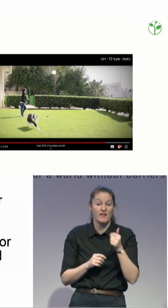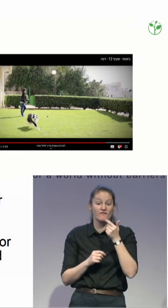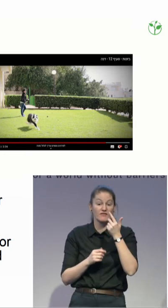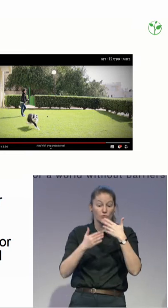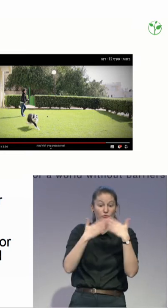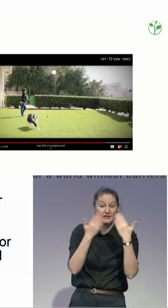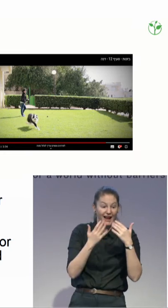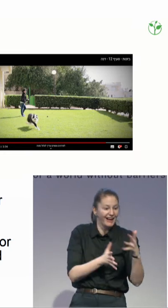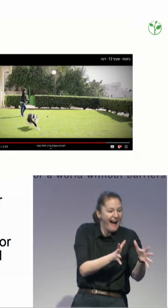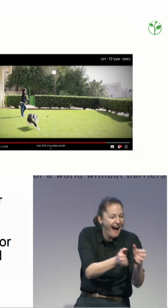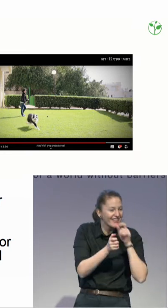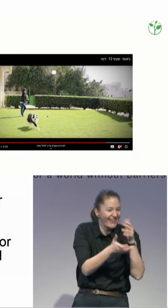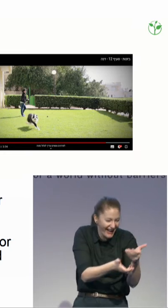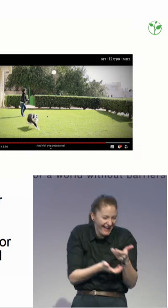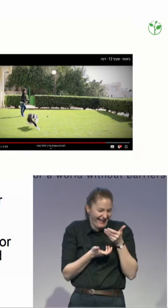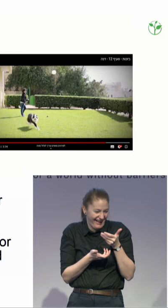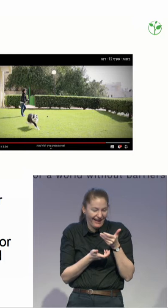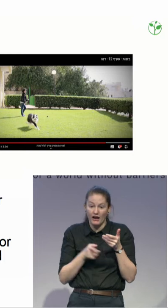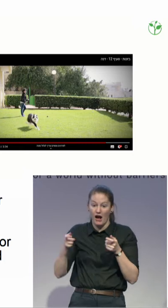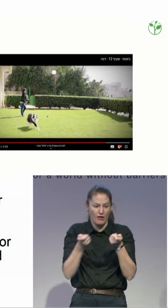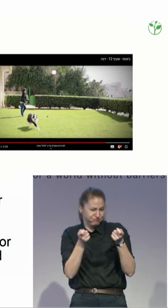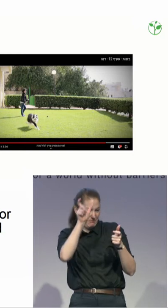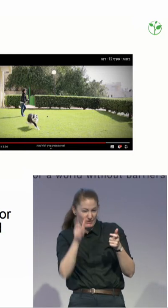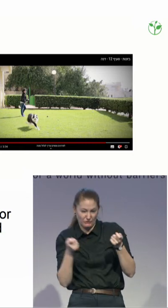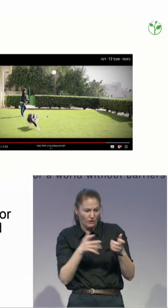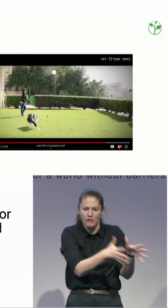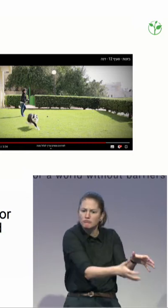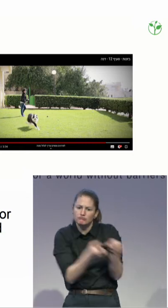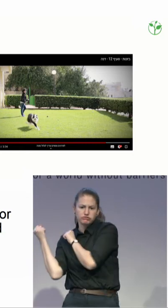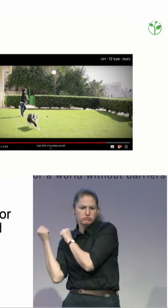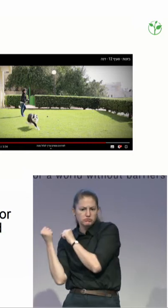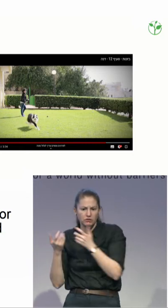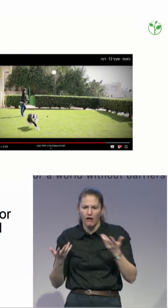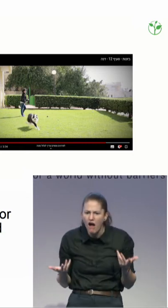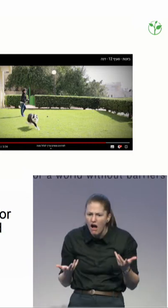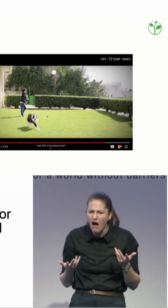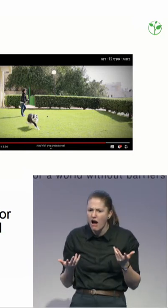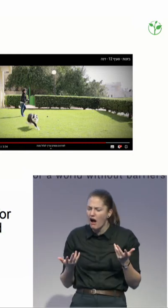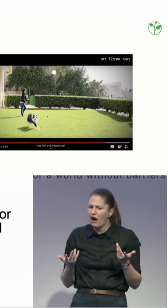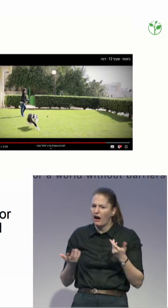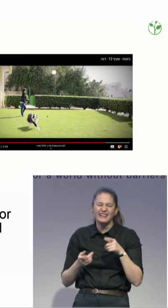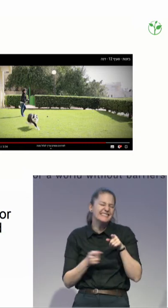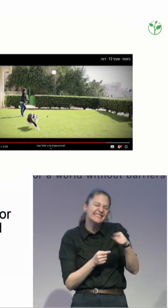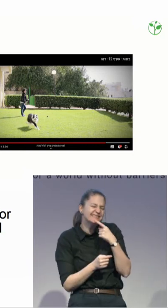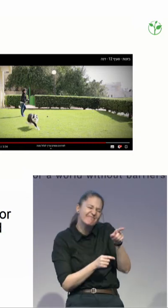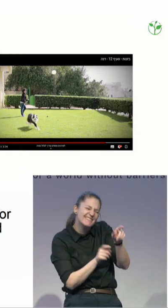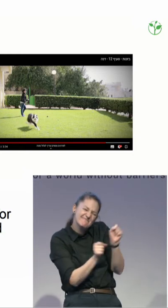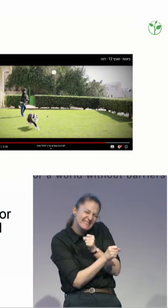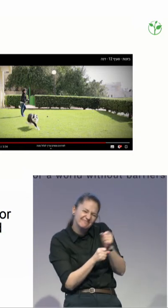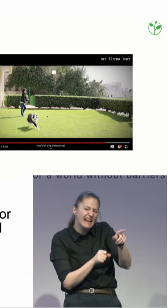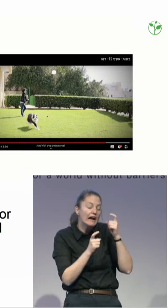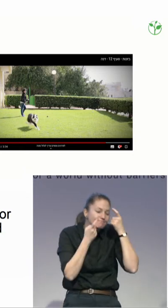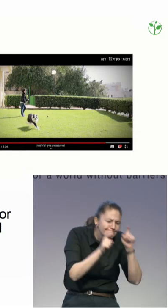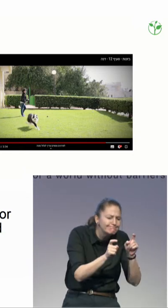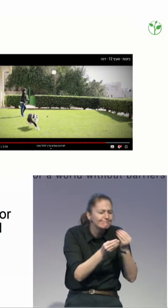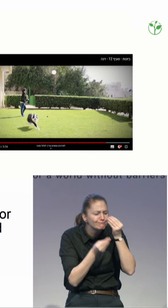it's too complicated for you. You're not going to be able to take care of the dog. So that was one of her dreams, to have a dog. And she